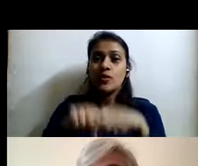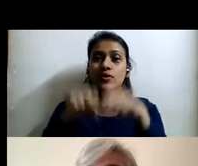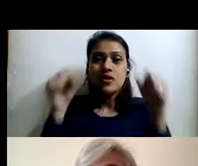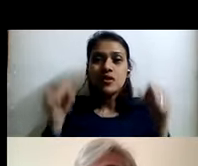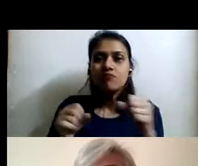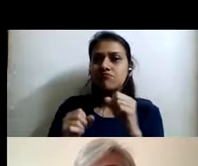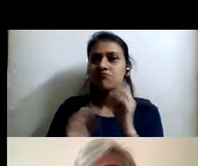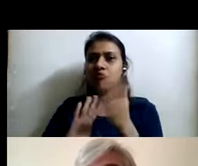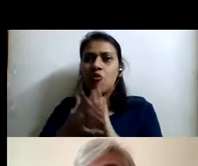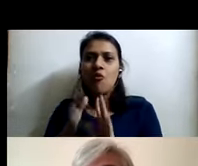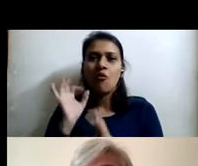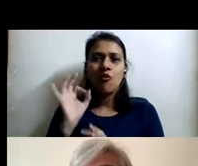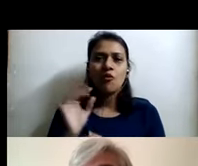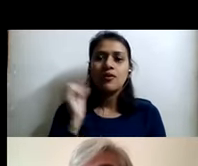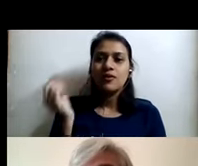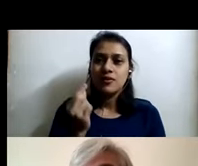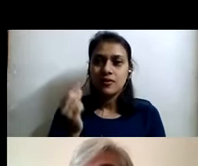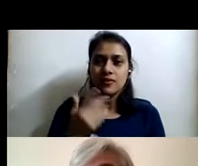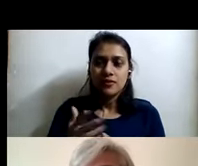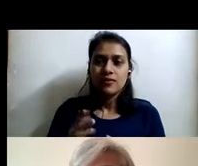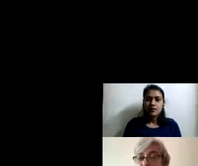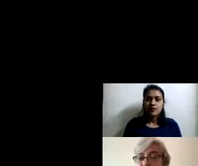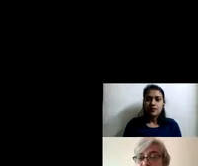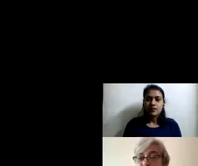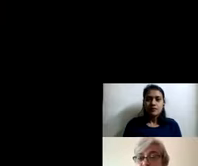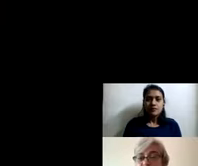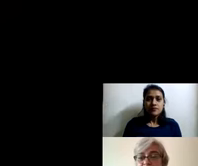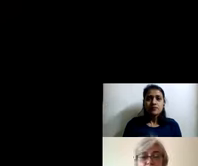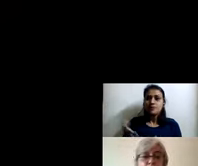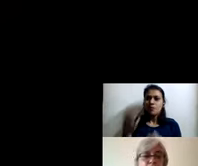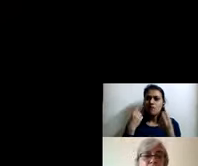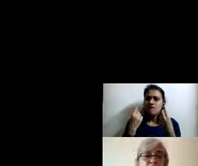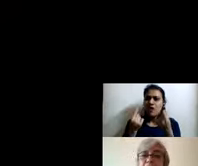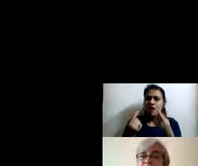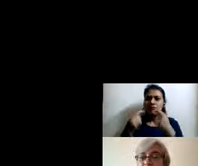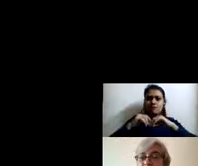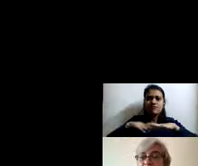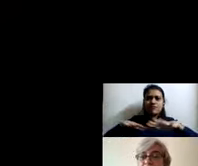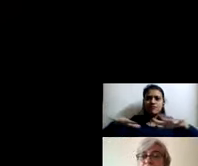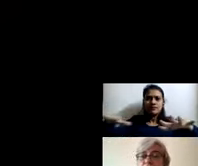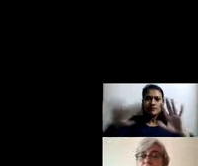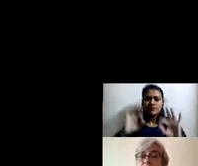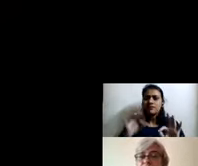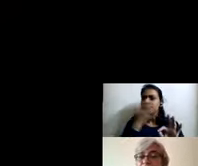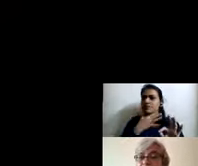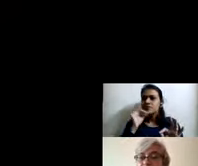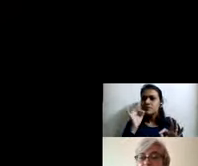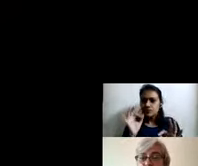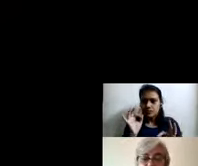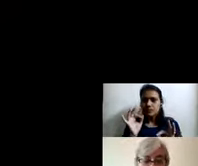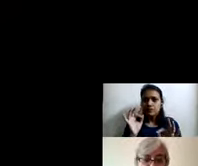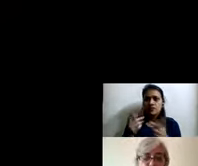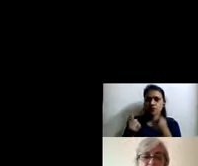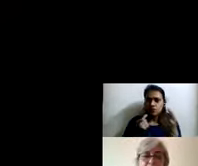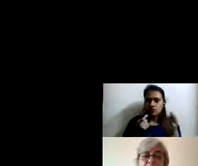that if you just remove the intense pressure that they're under, they will bounce back fairly quickly. So as the grazing got controlled, as the